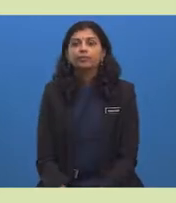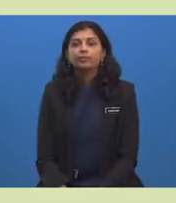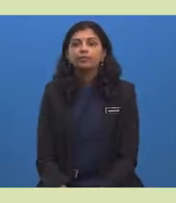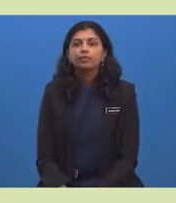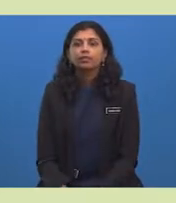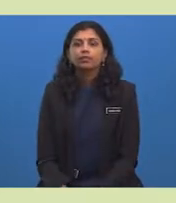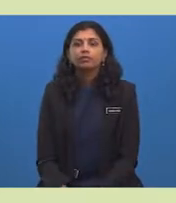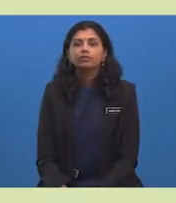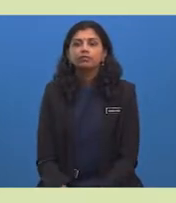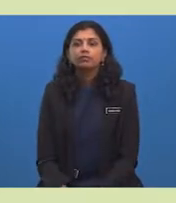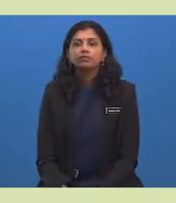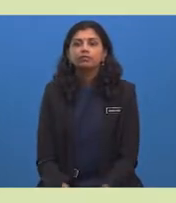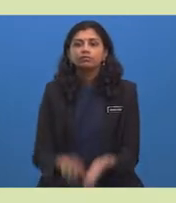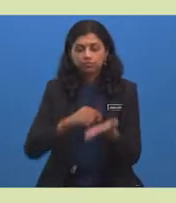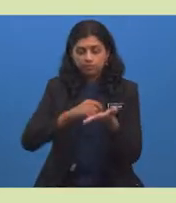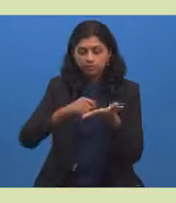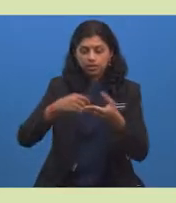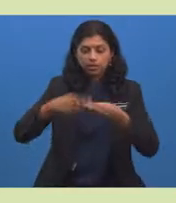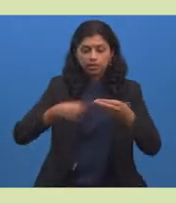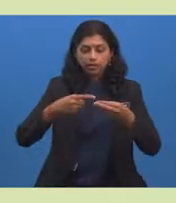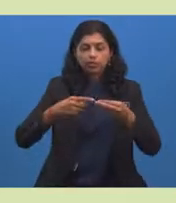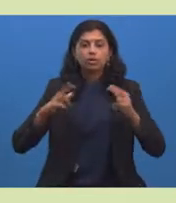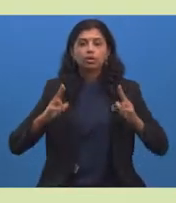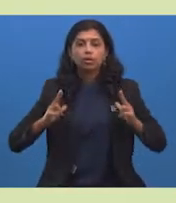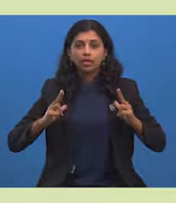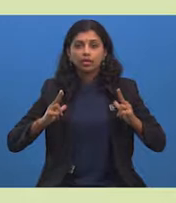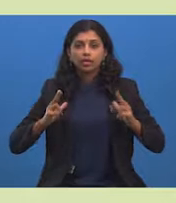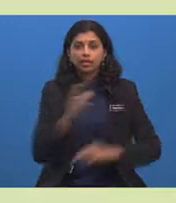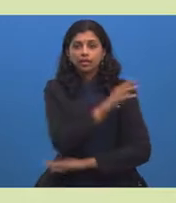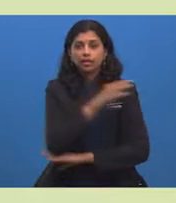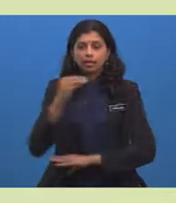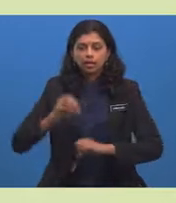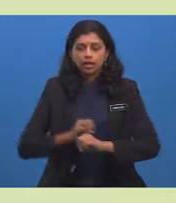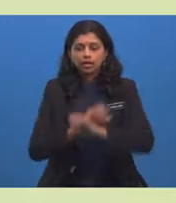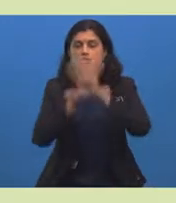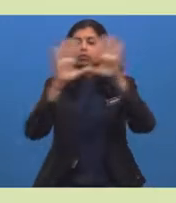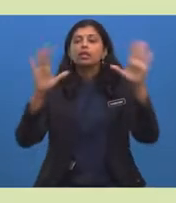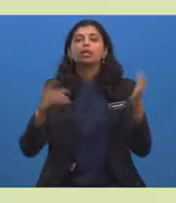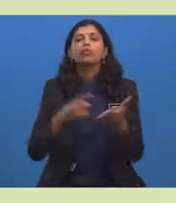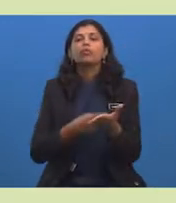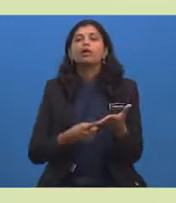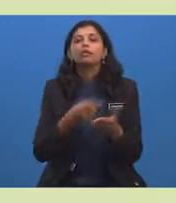8. Separate them into paragraphs just like in the diagram.